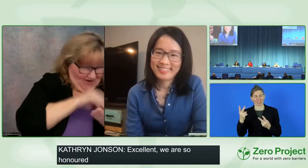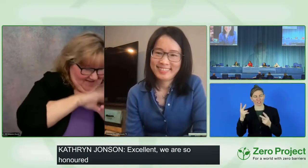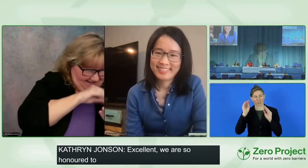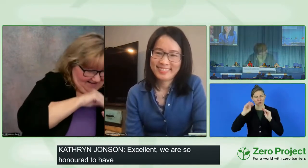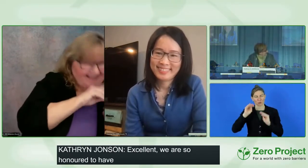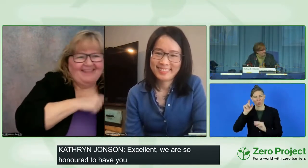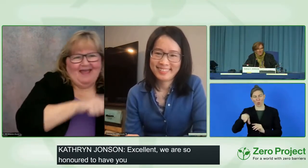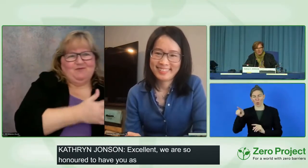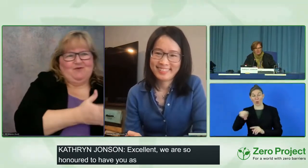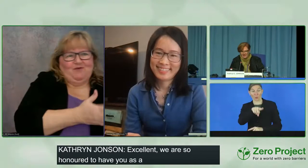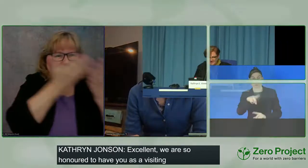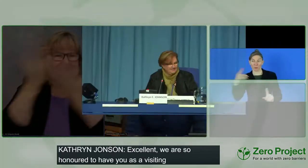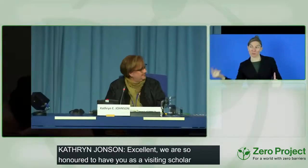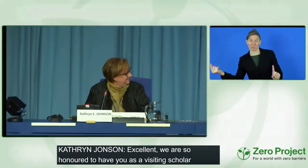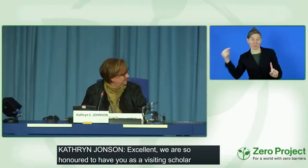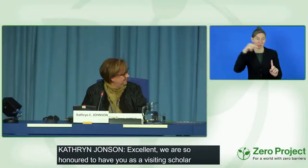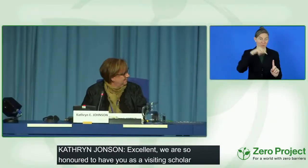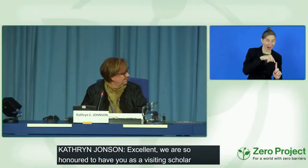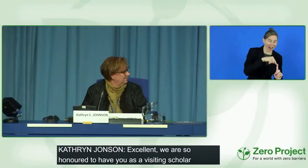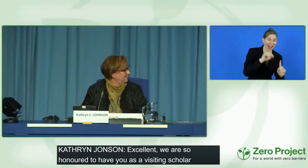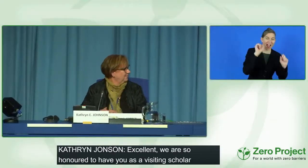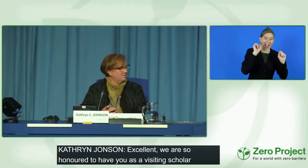Wonderful. Shani, please.